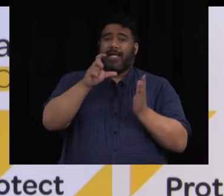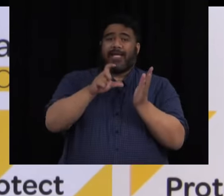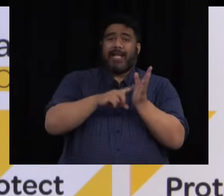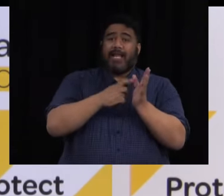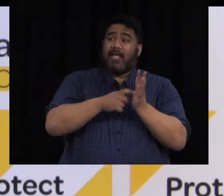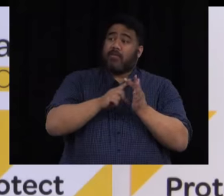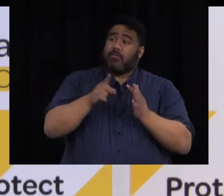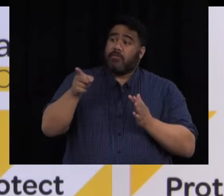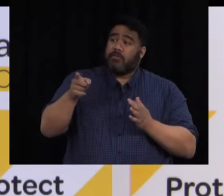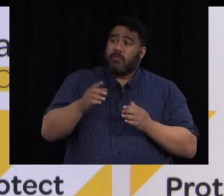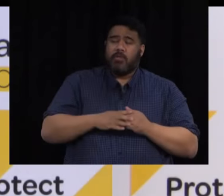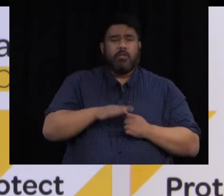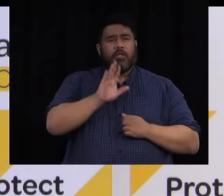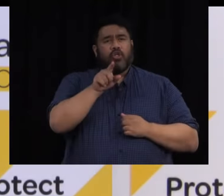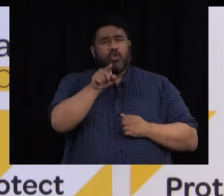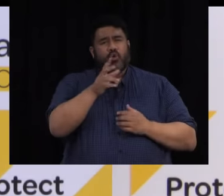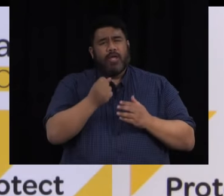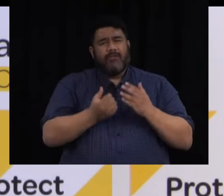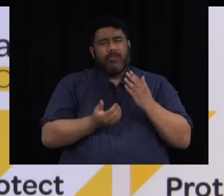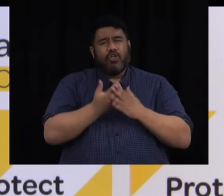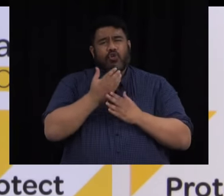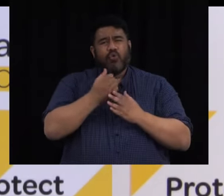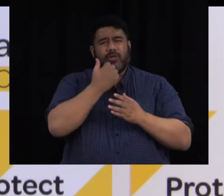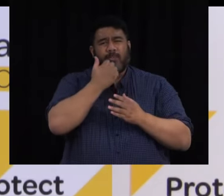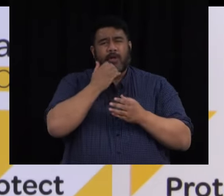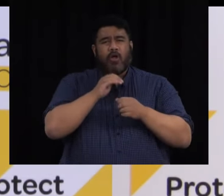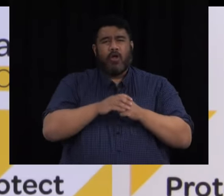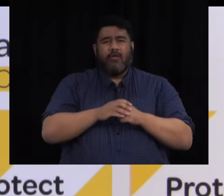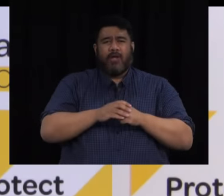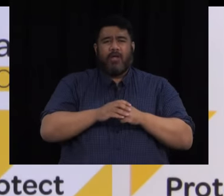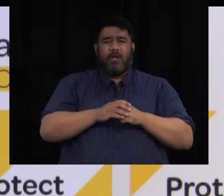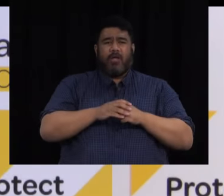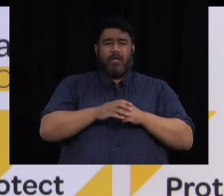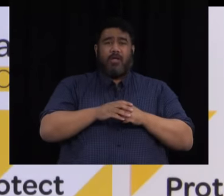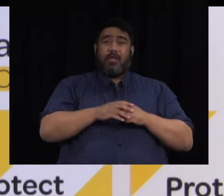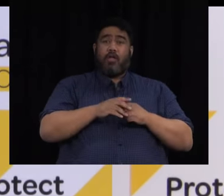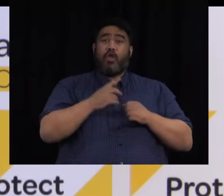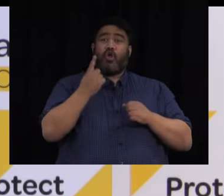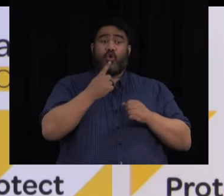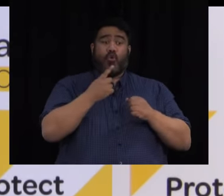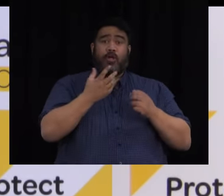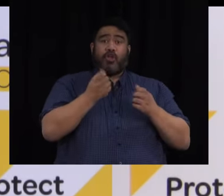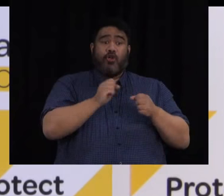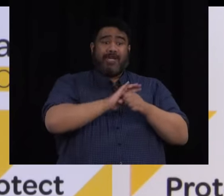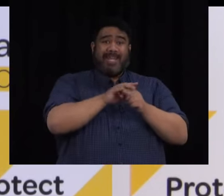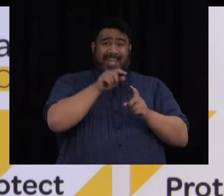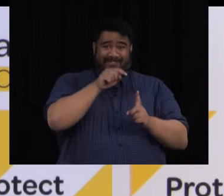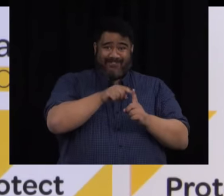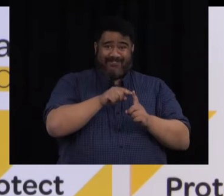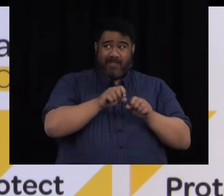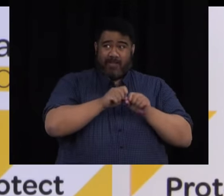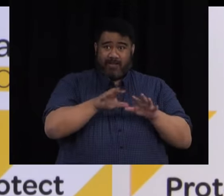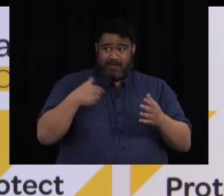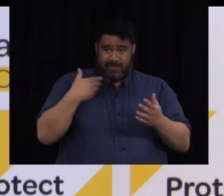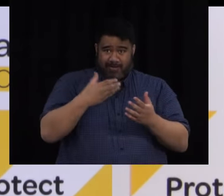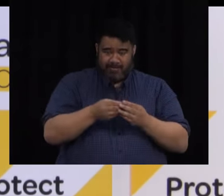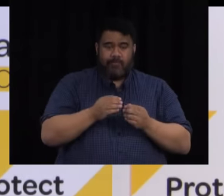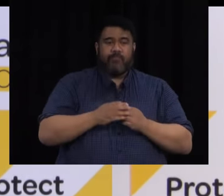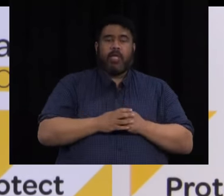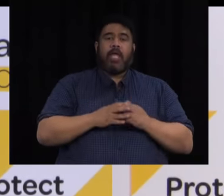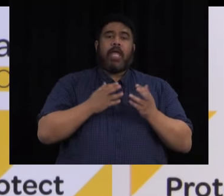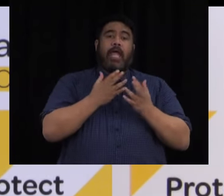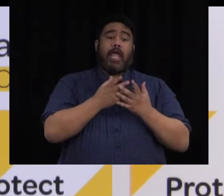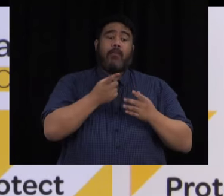there any updated figures on how many in the current outbreak were vaccinated when they got COVID and whether or not they have been